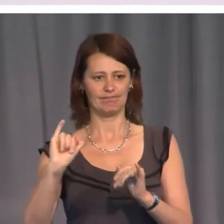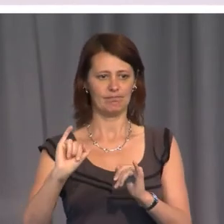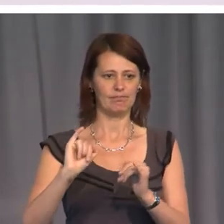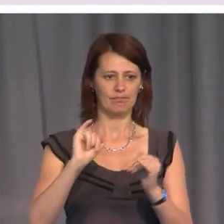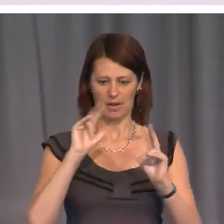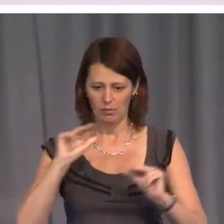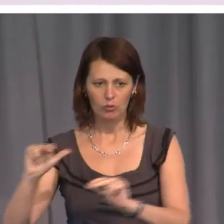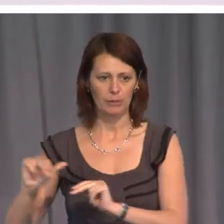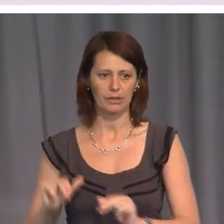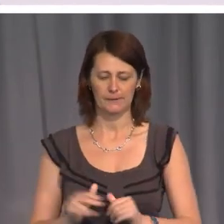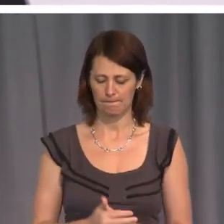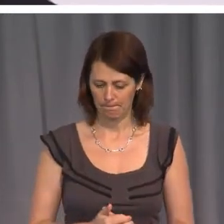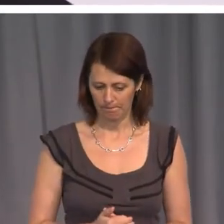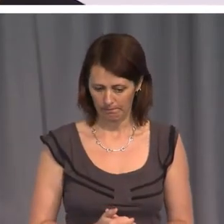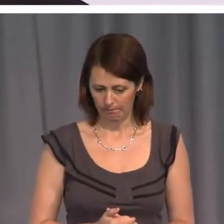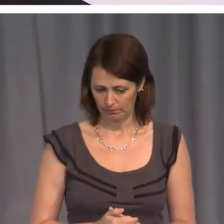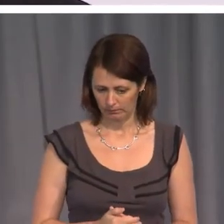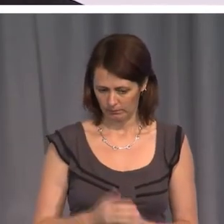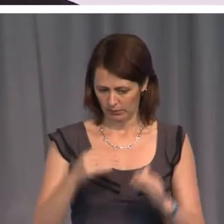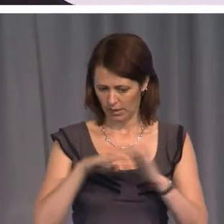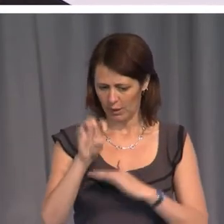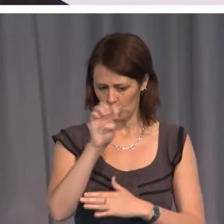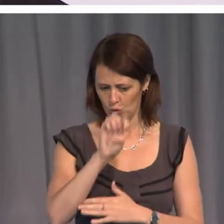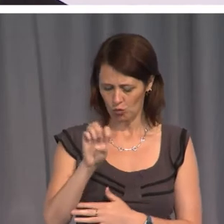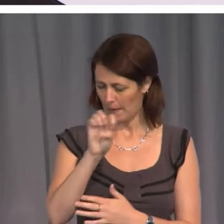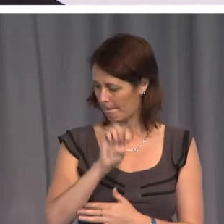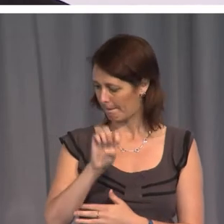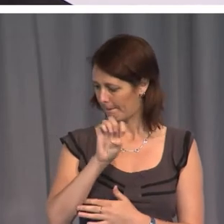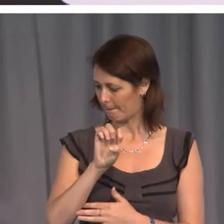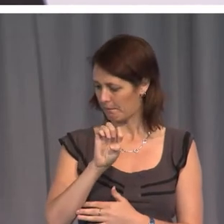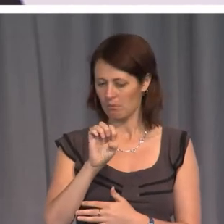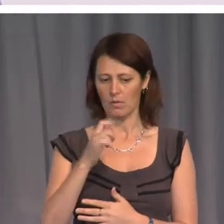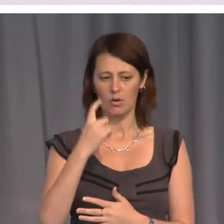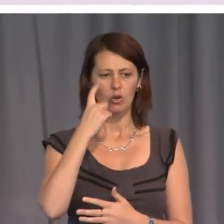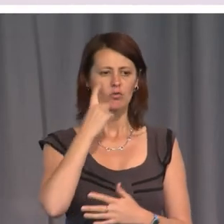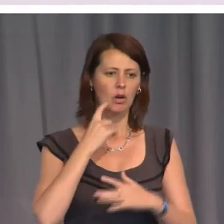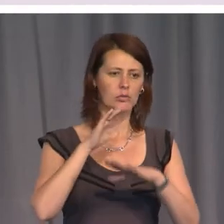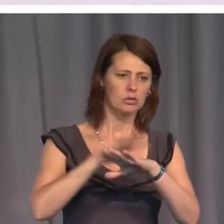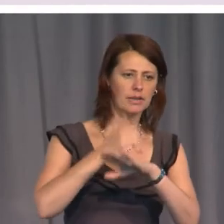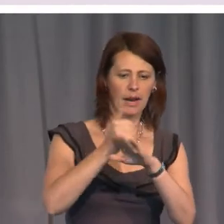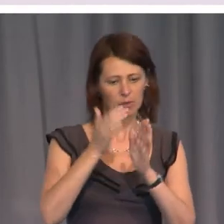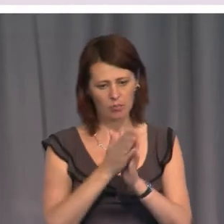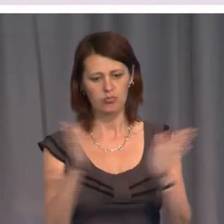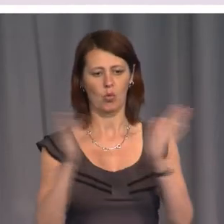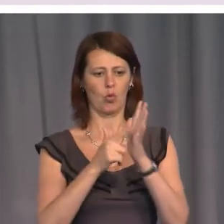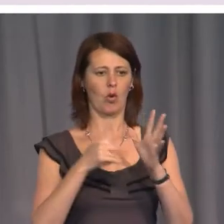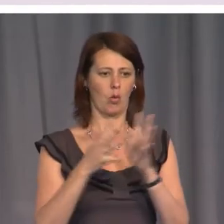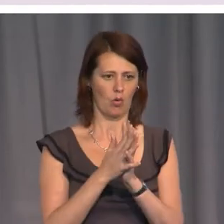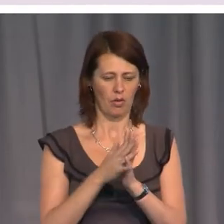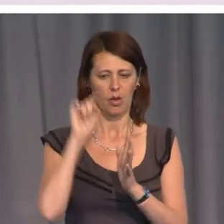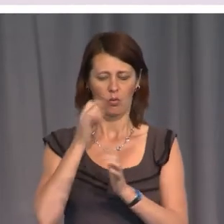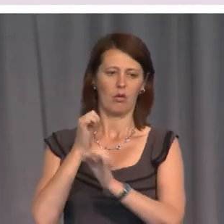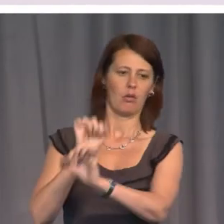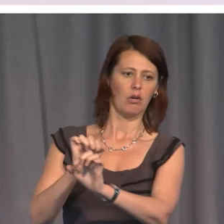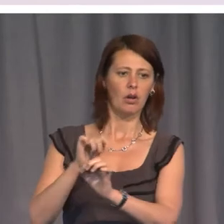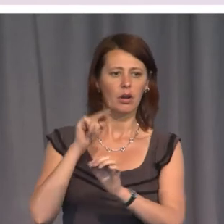And in Europe, we're trying to enact a broader law that would prohibit